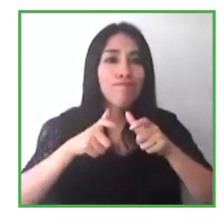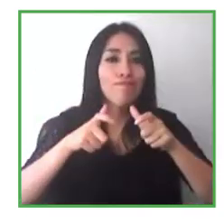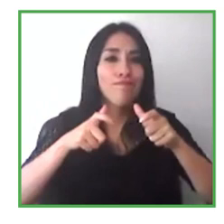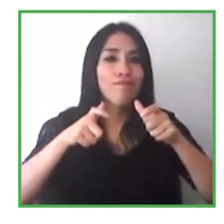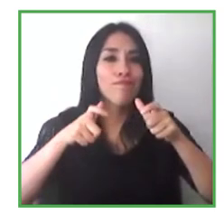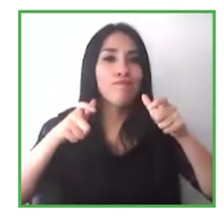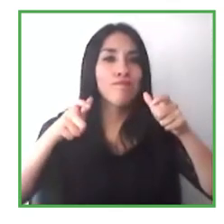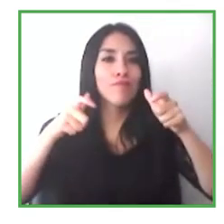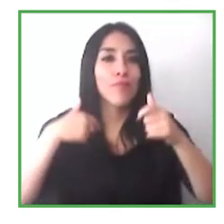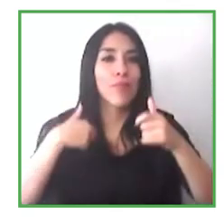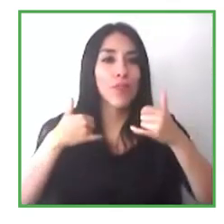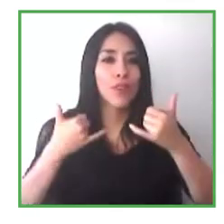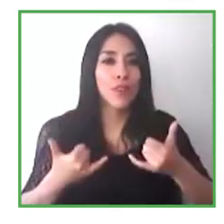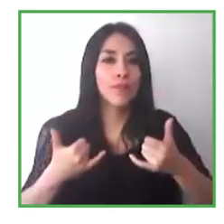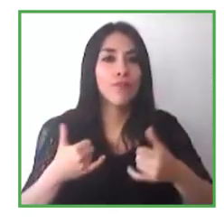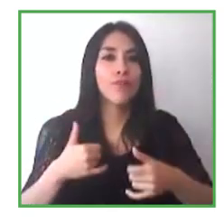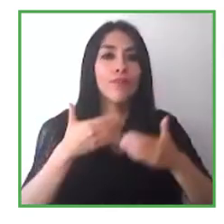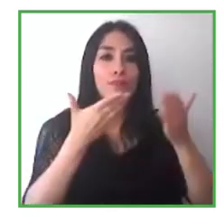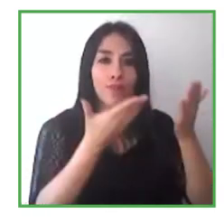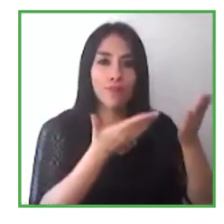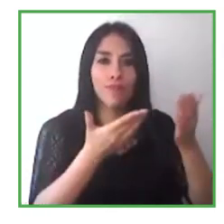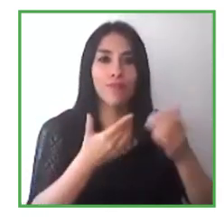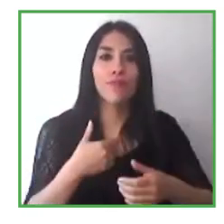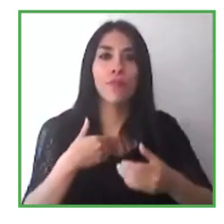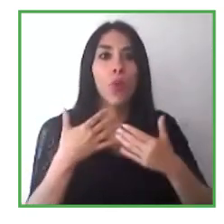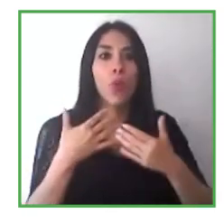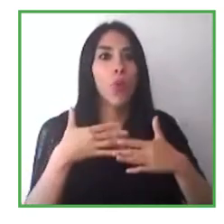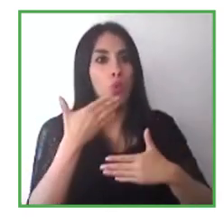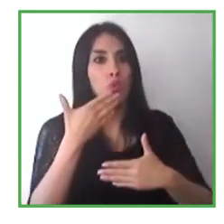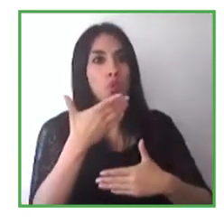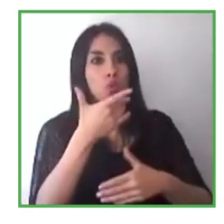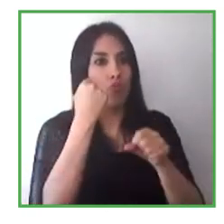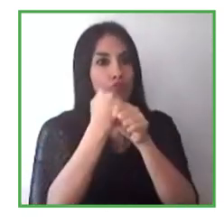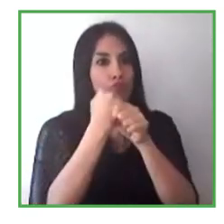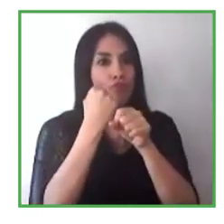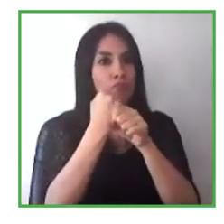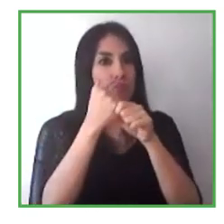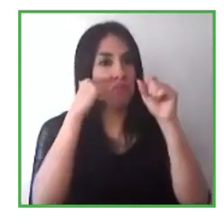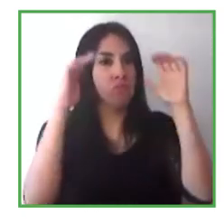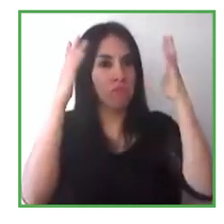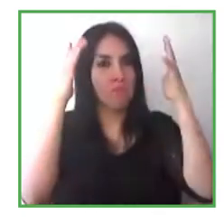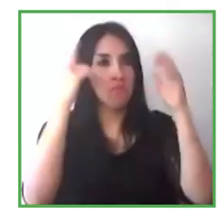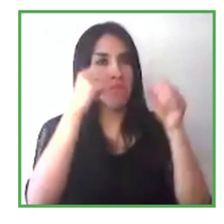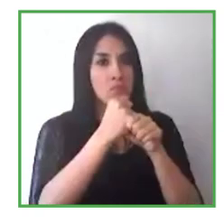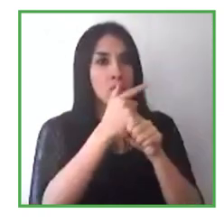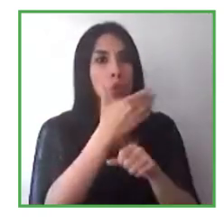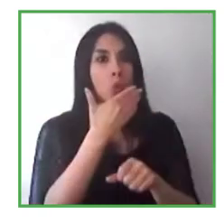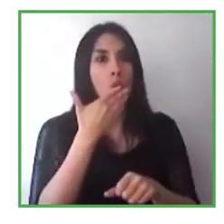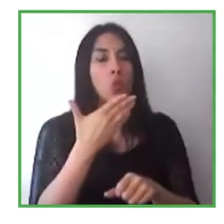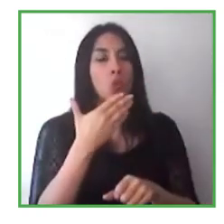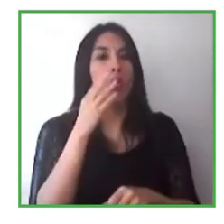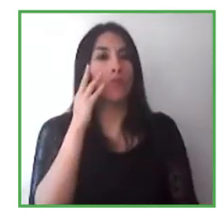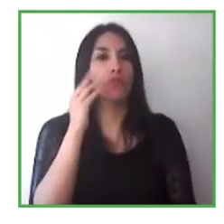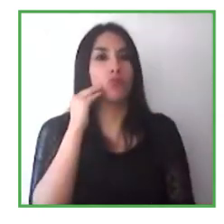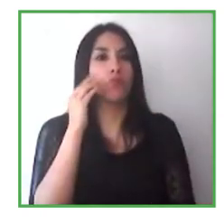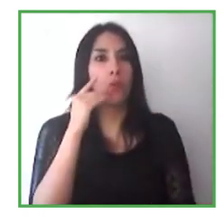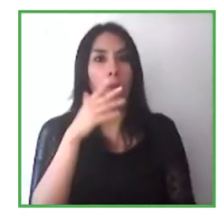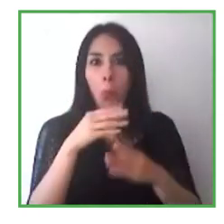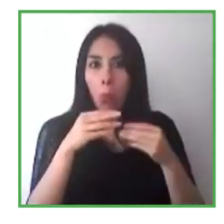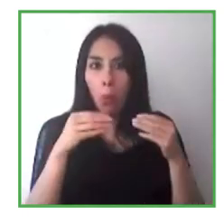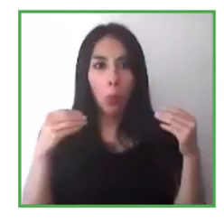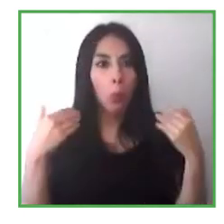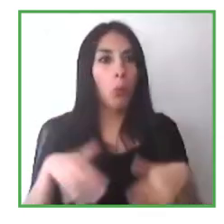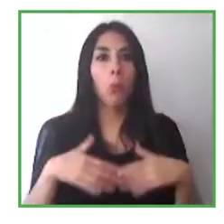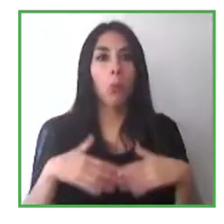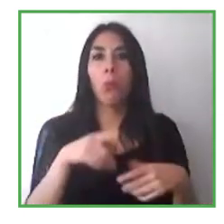a lot of the face-to-face experiences that maybe other companies haven't had. I want to maybe close with just a question that we'll